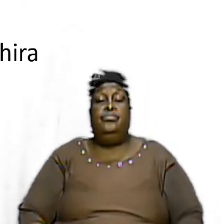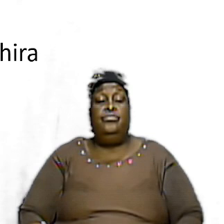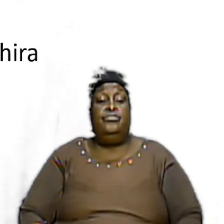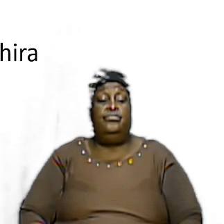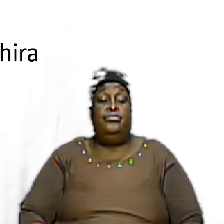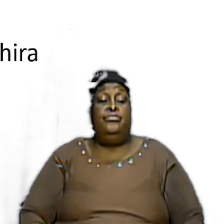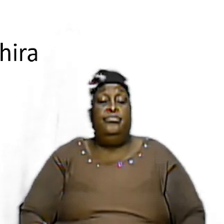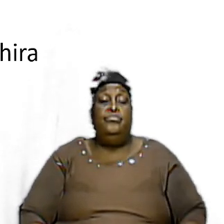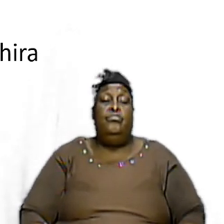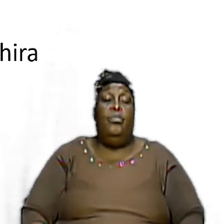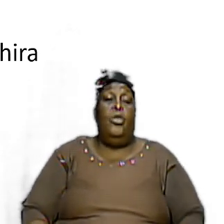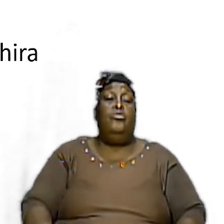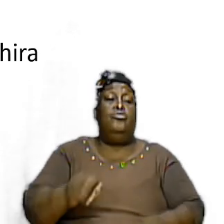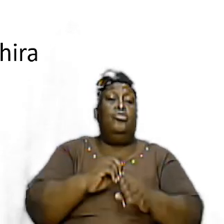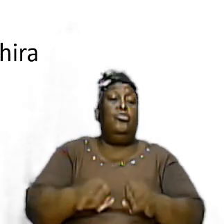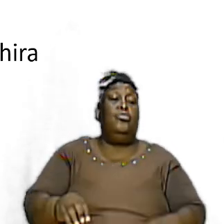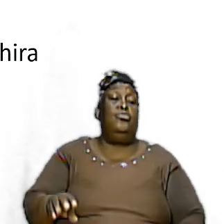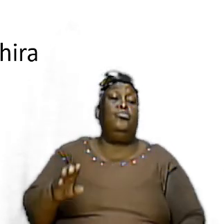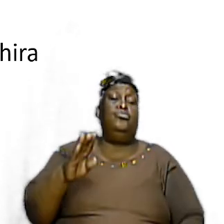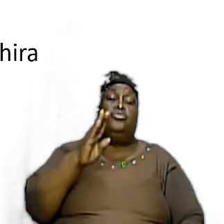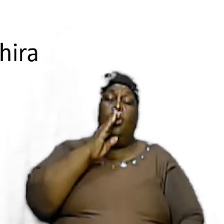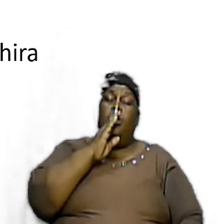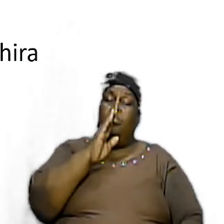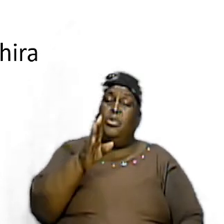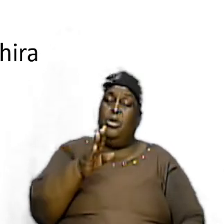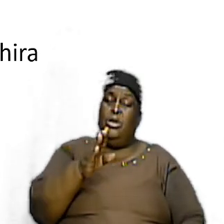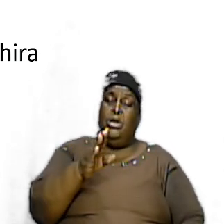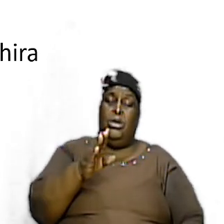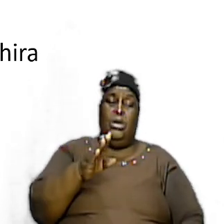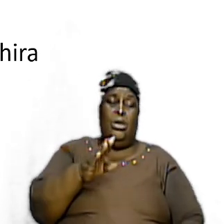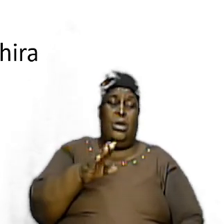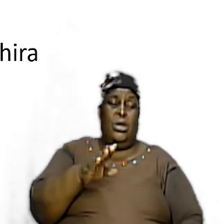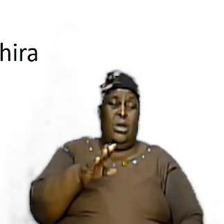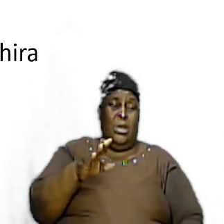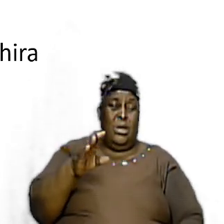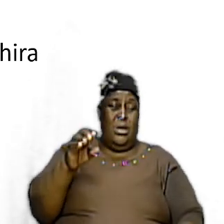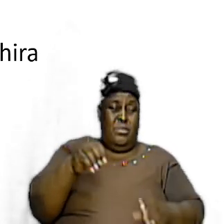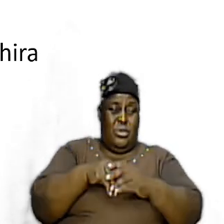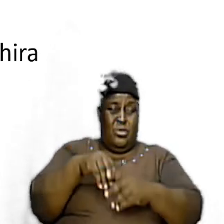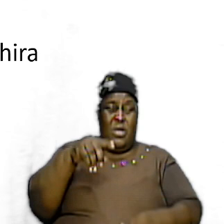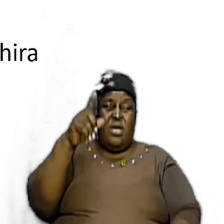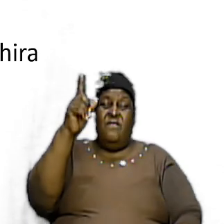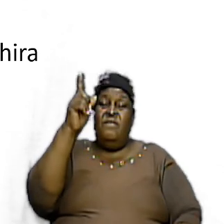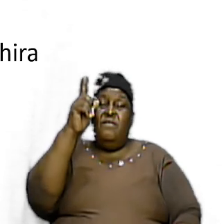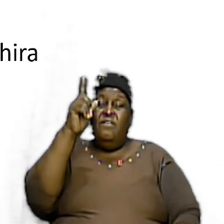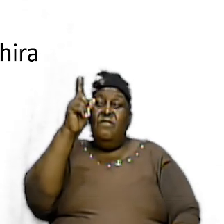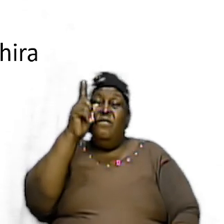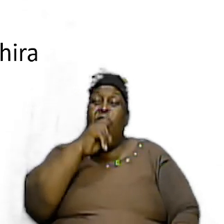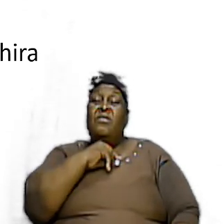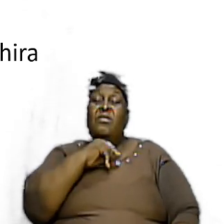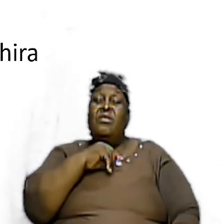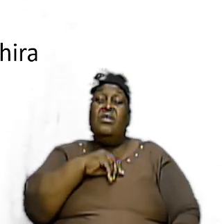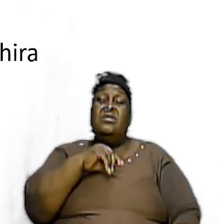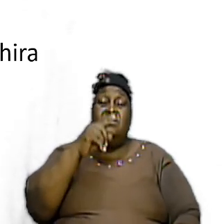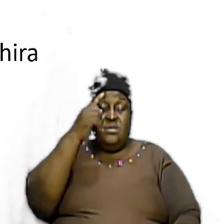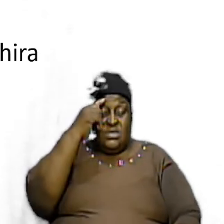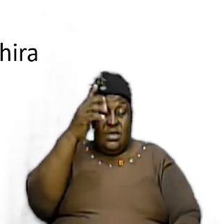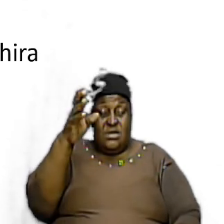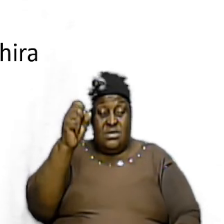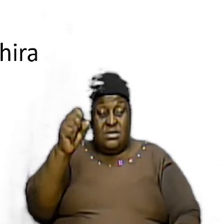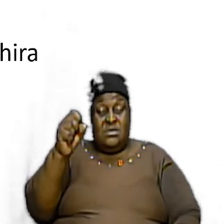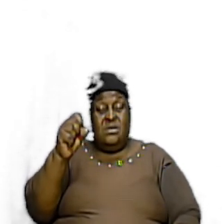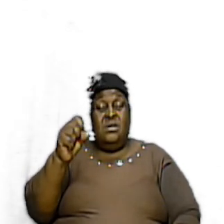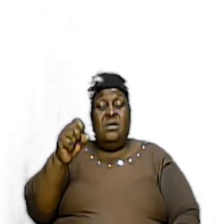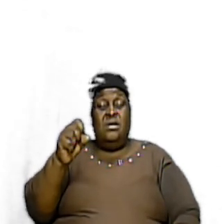do not be lulled into a false sense of security that you have it